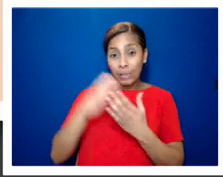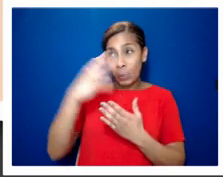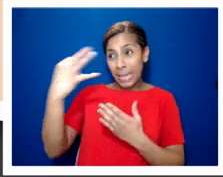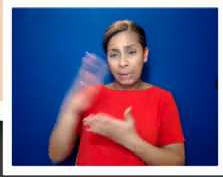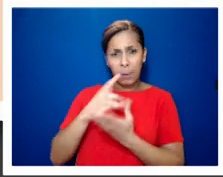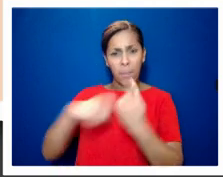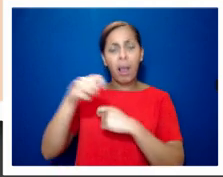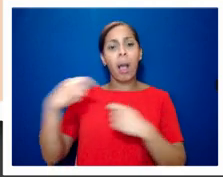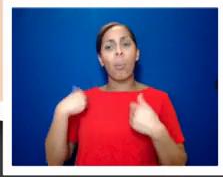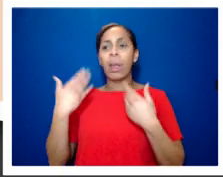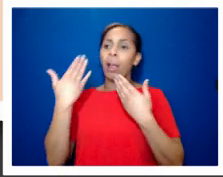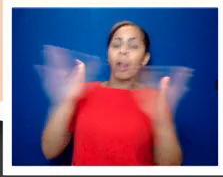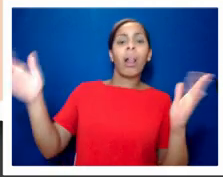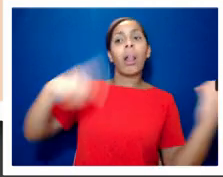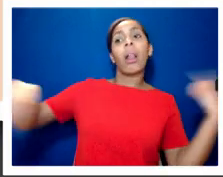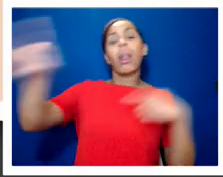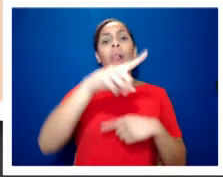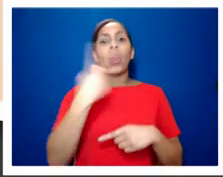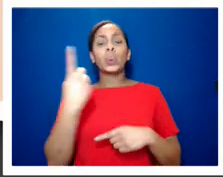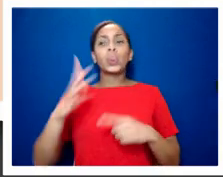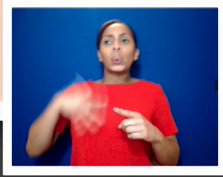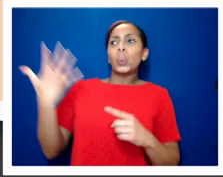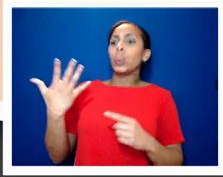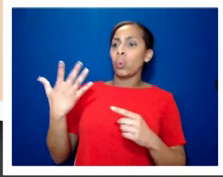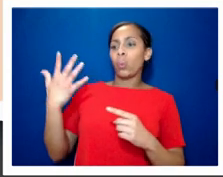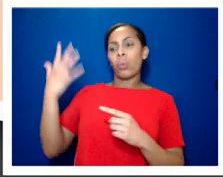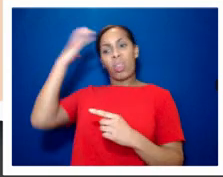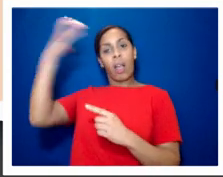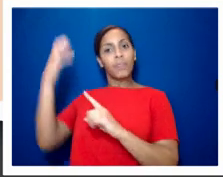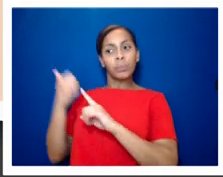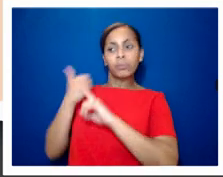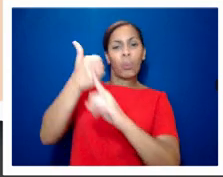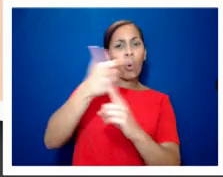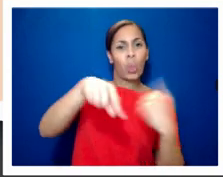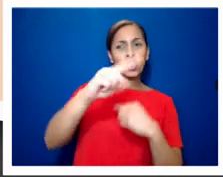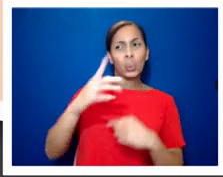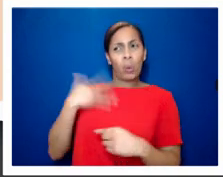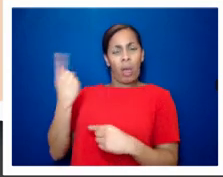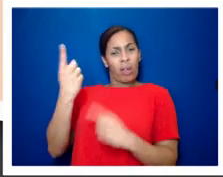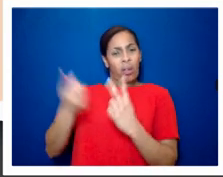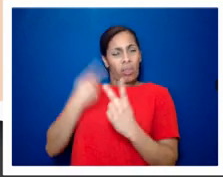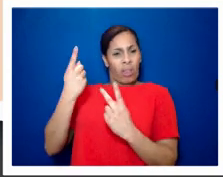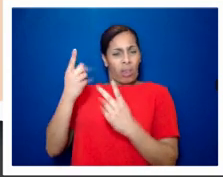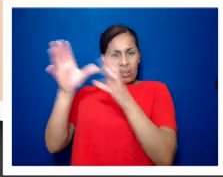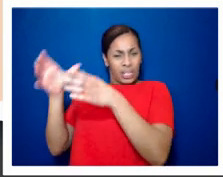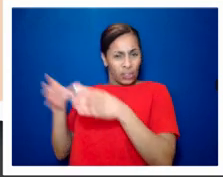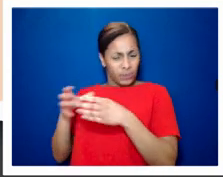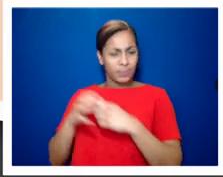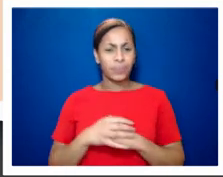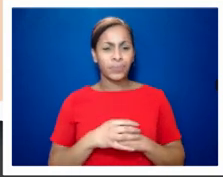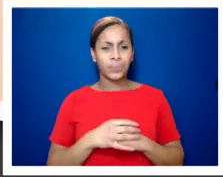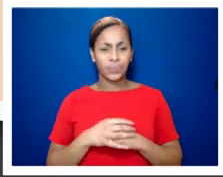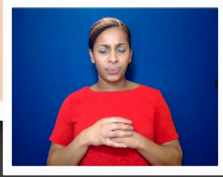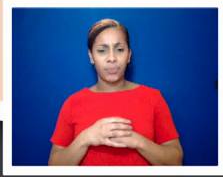that the government is really on their side now gradually other mps started to get persuaded by um grant's